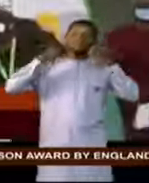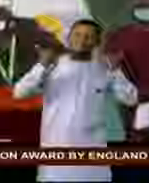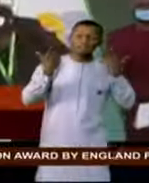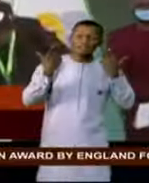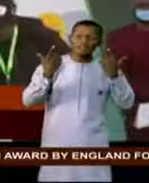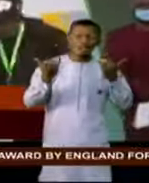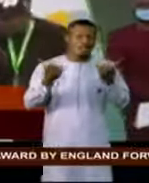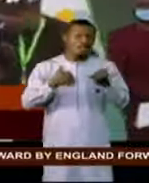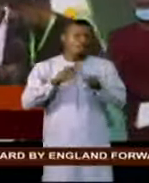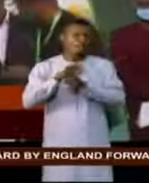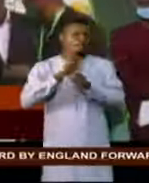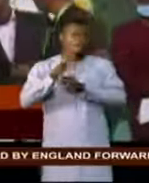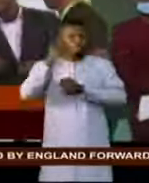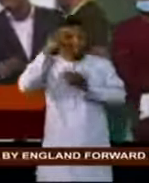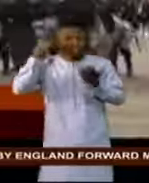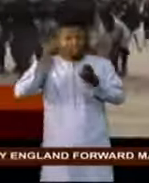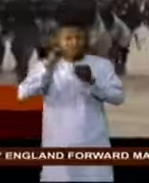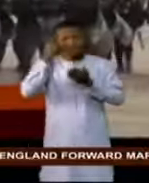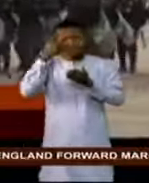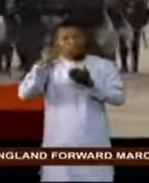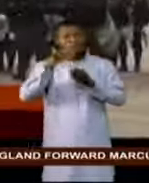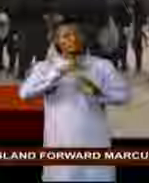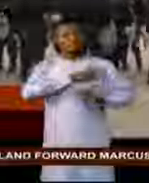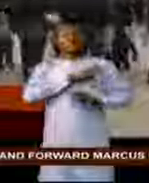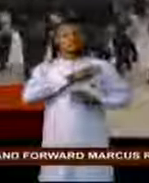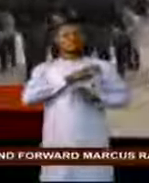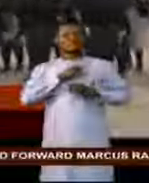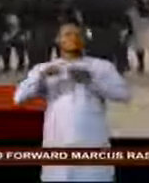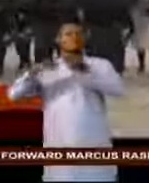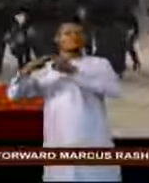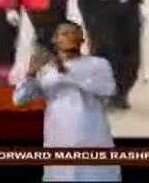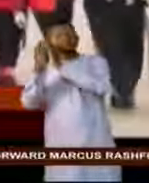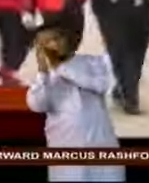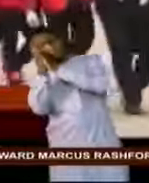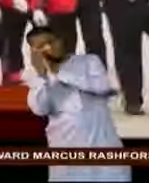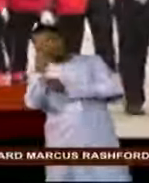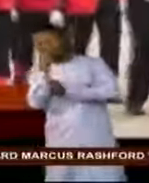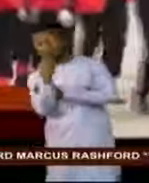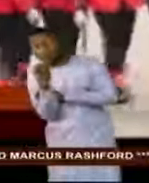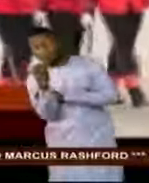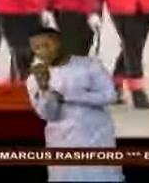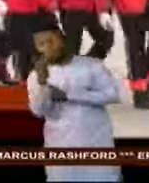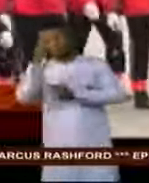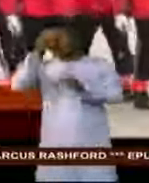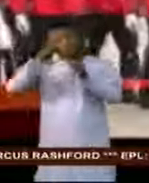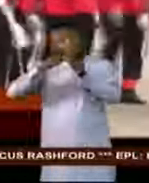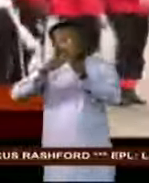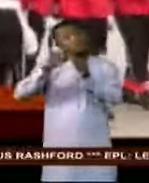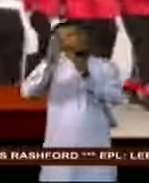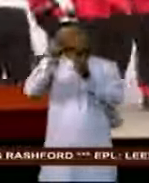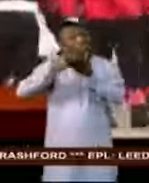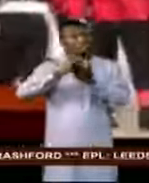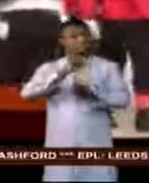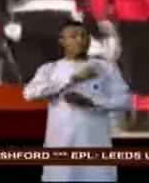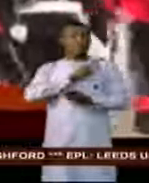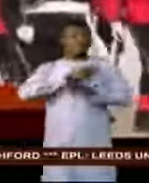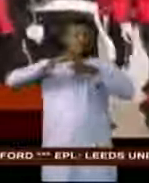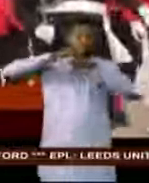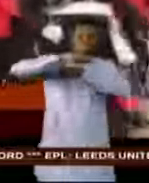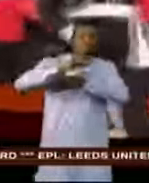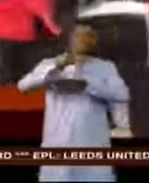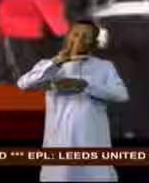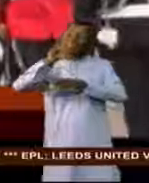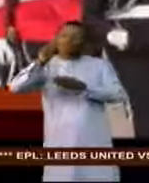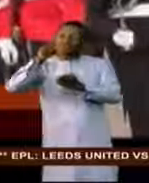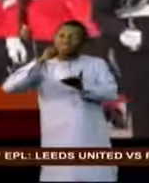enough reasons for the security agencies to go to bed? Bearing in mind that police alone has deployed 31